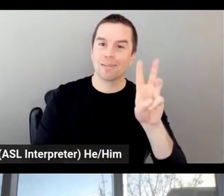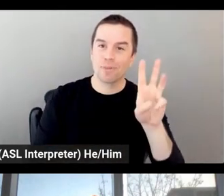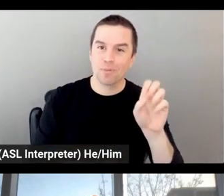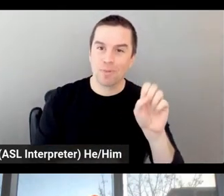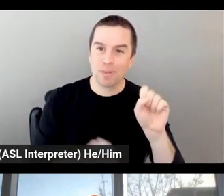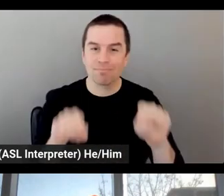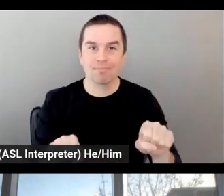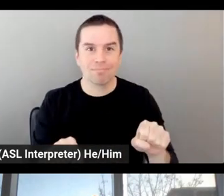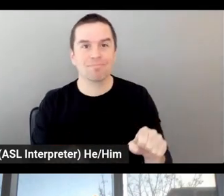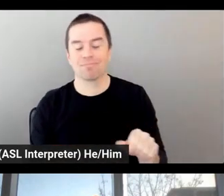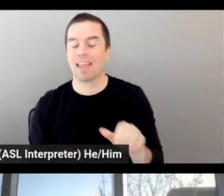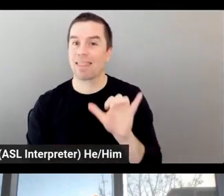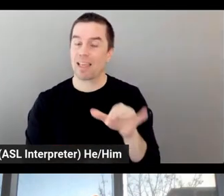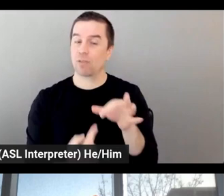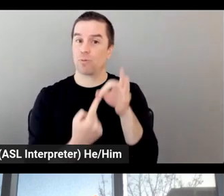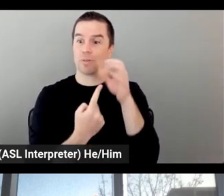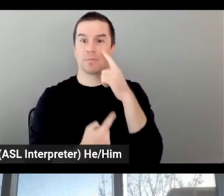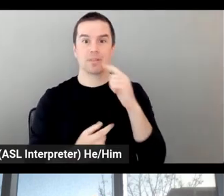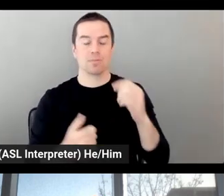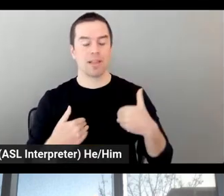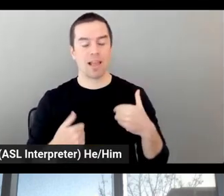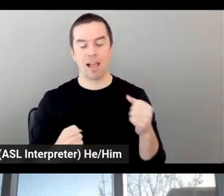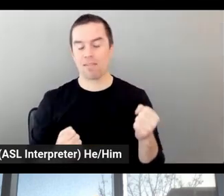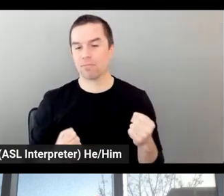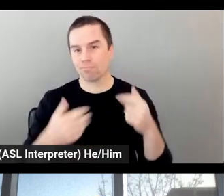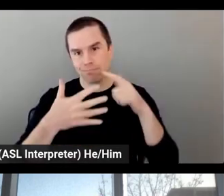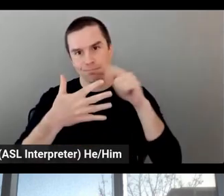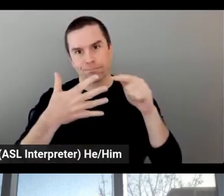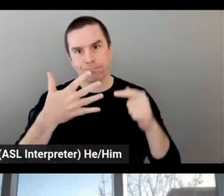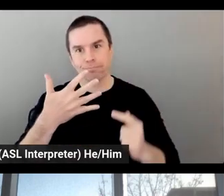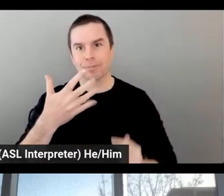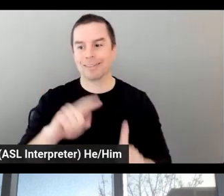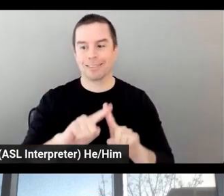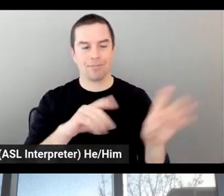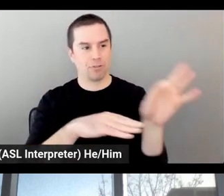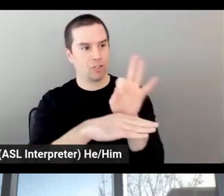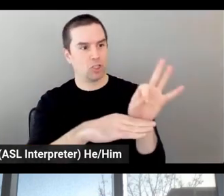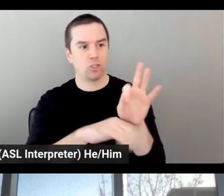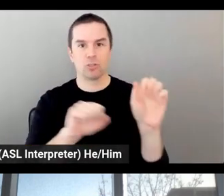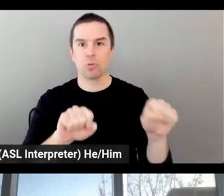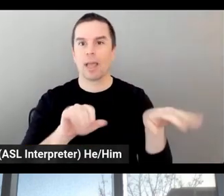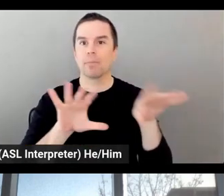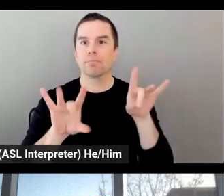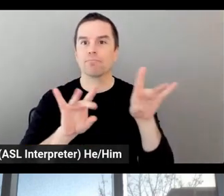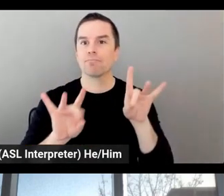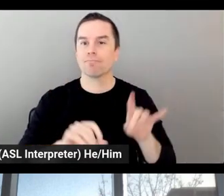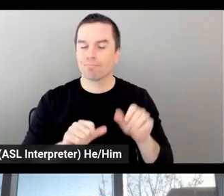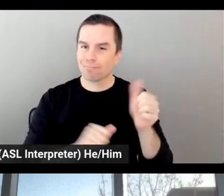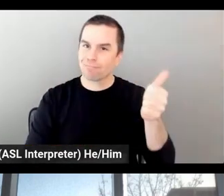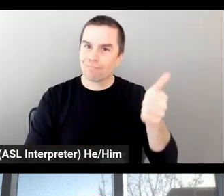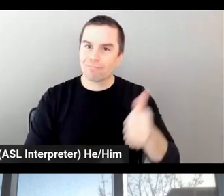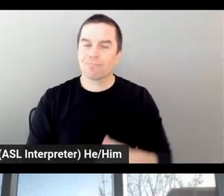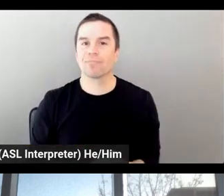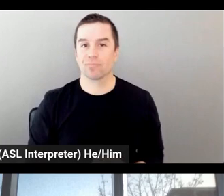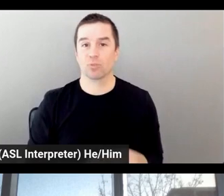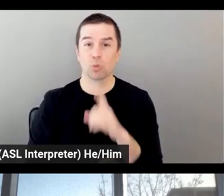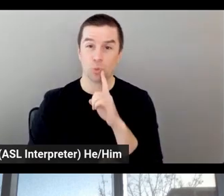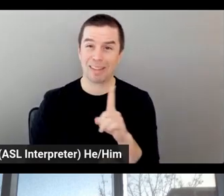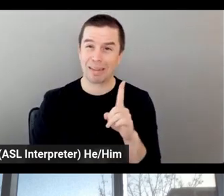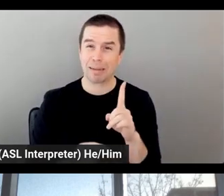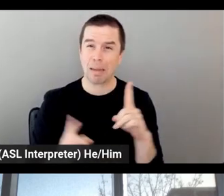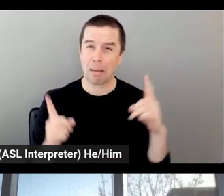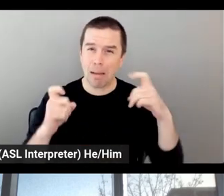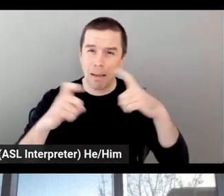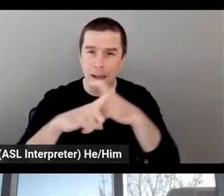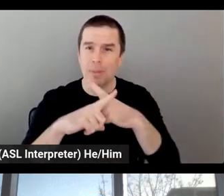Ferrari features that you can select. So this is quite a complex and very advanced application. And